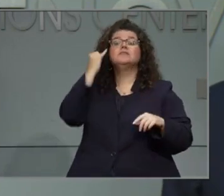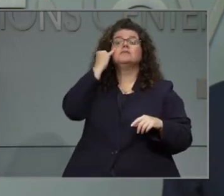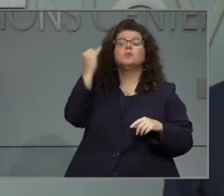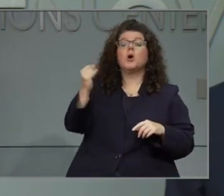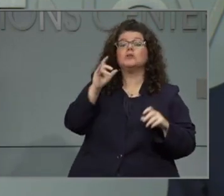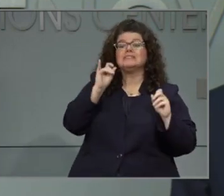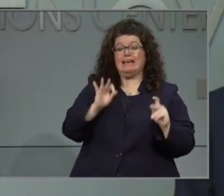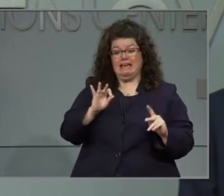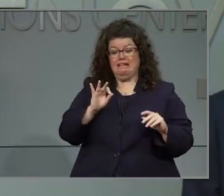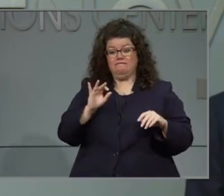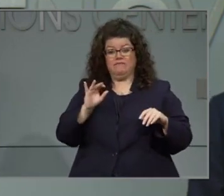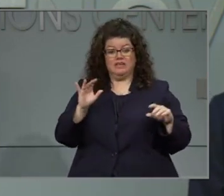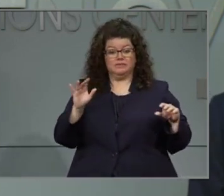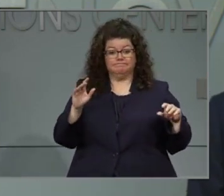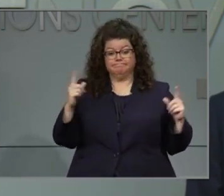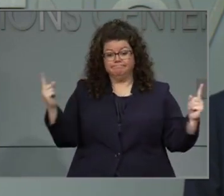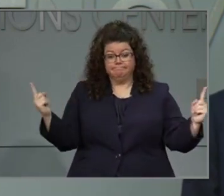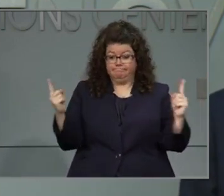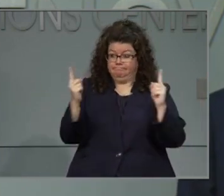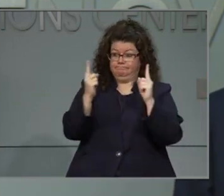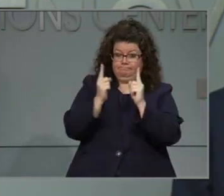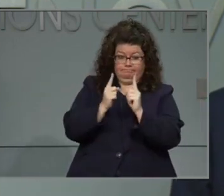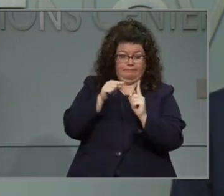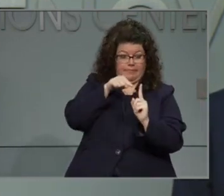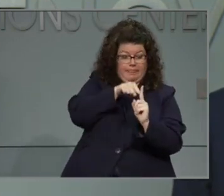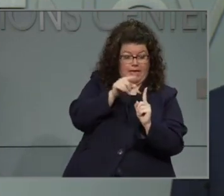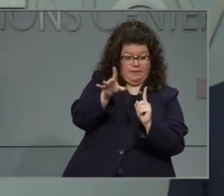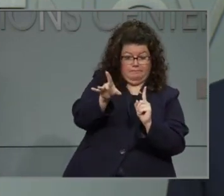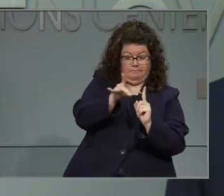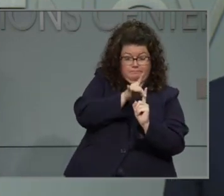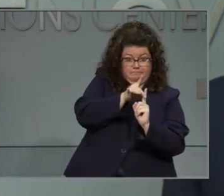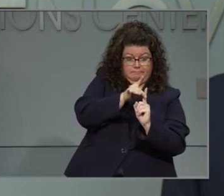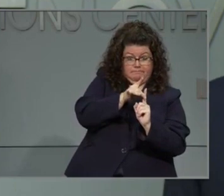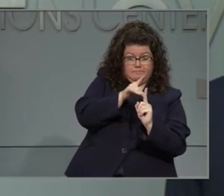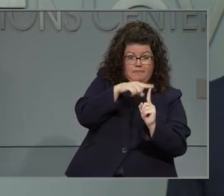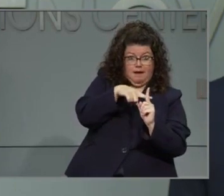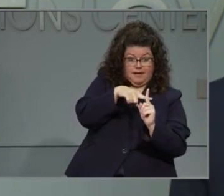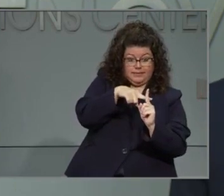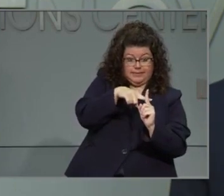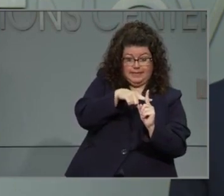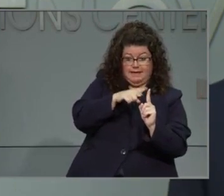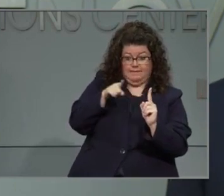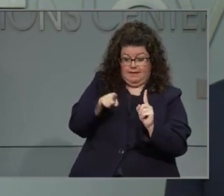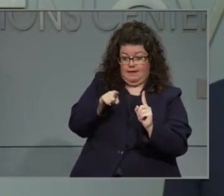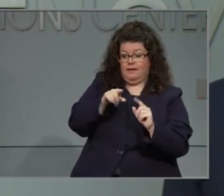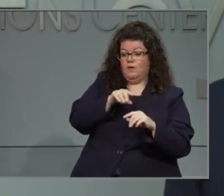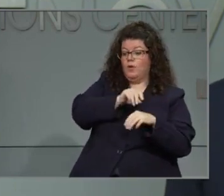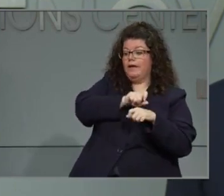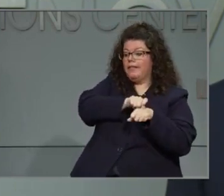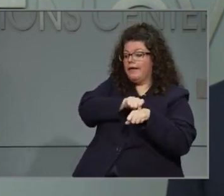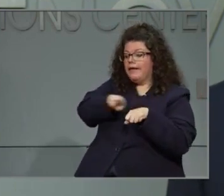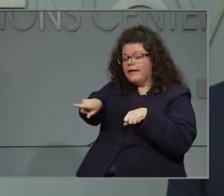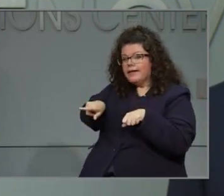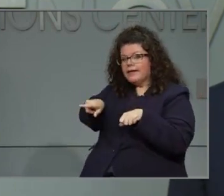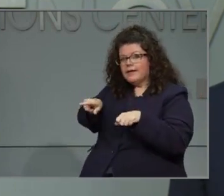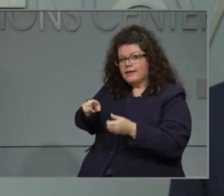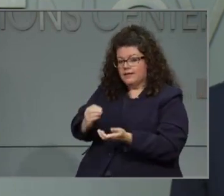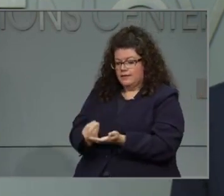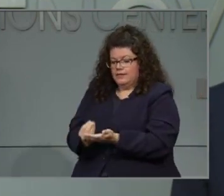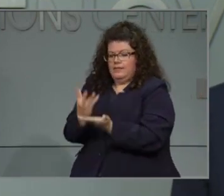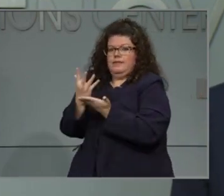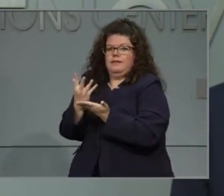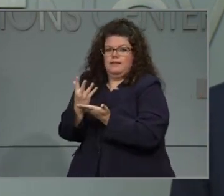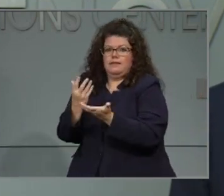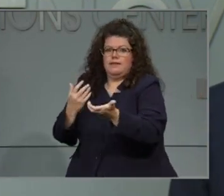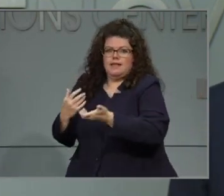you have been exposed to who tests positive for COVID. So we're hoping to decrease the time it takes for someone to find out they're positive,